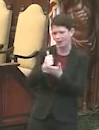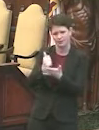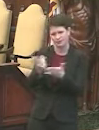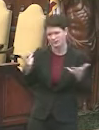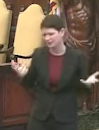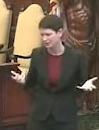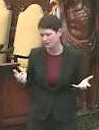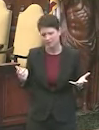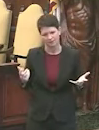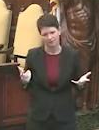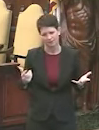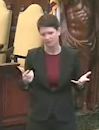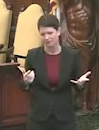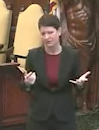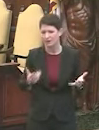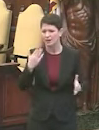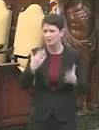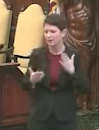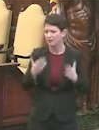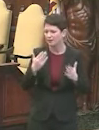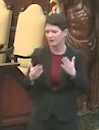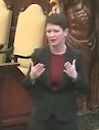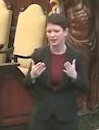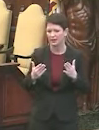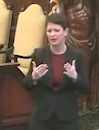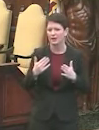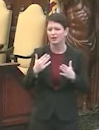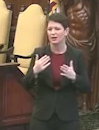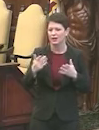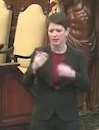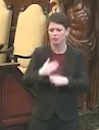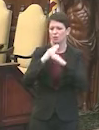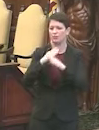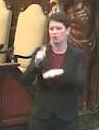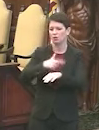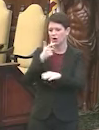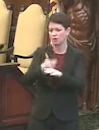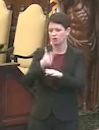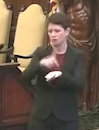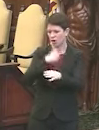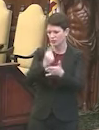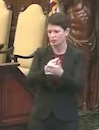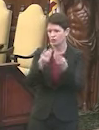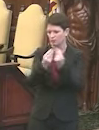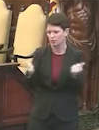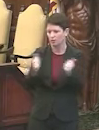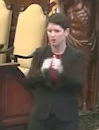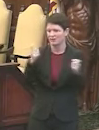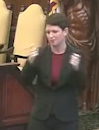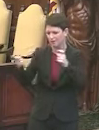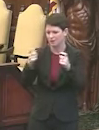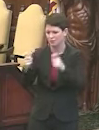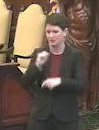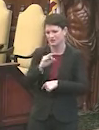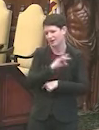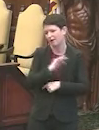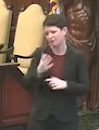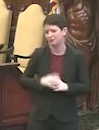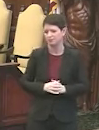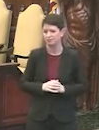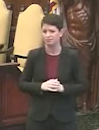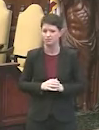And maybe forebodes a longer term problem with management staff personnel.